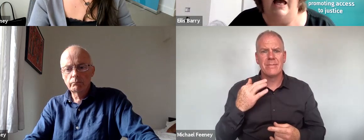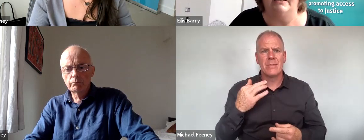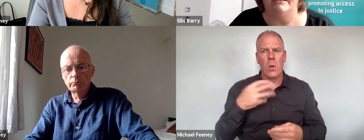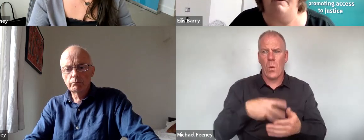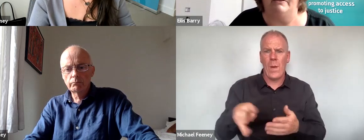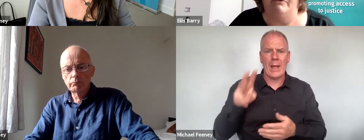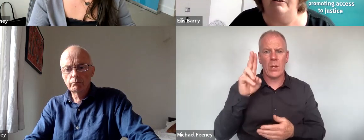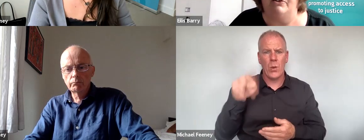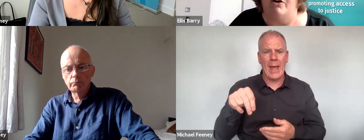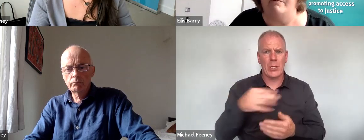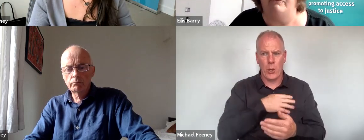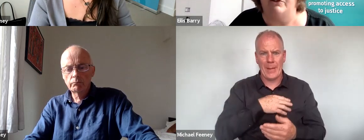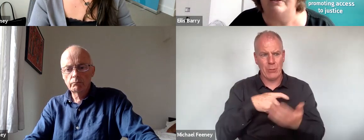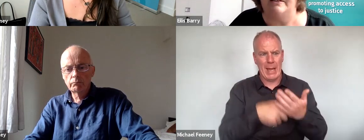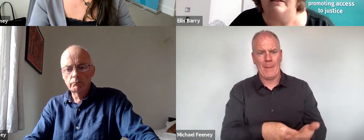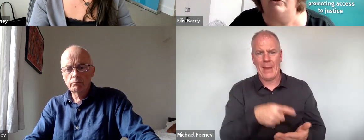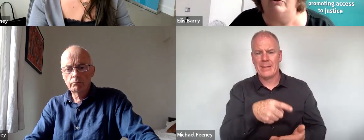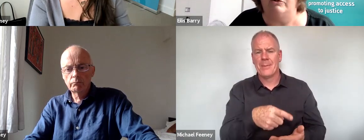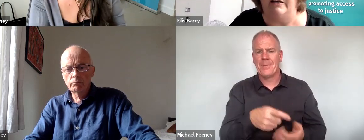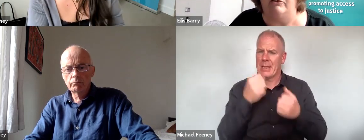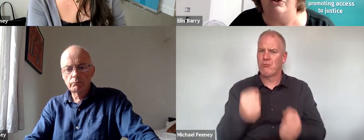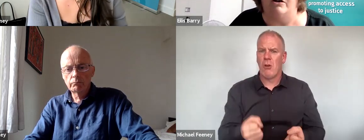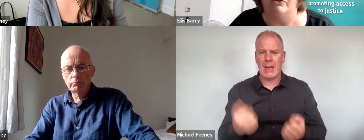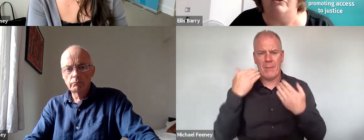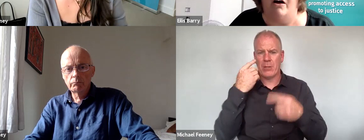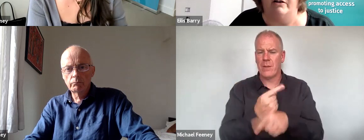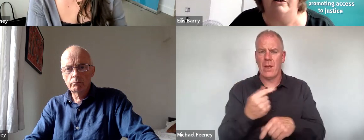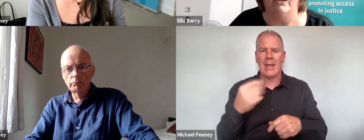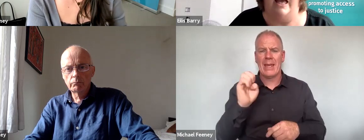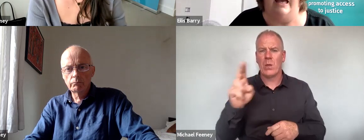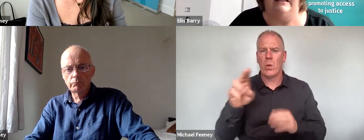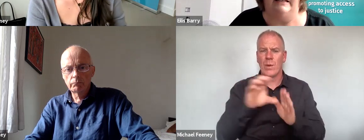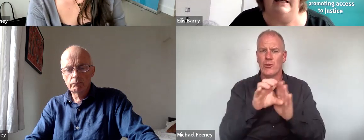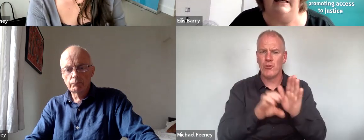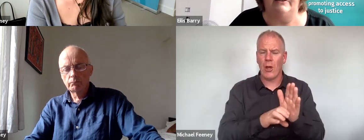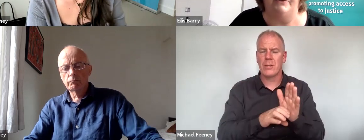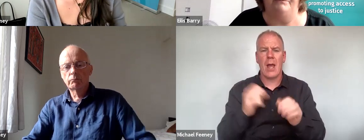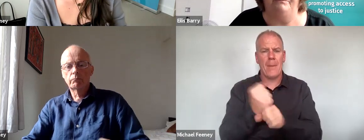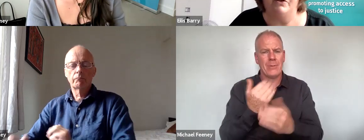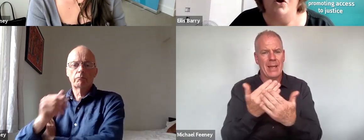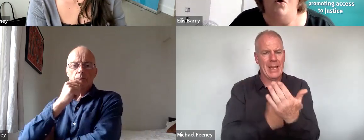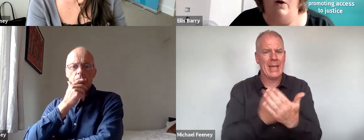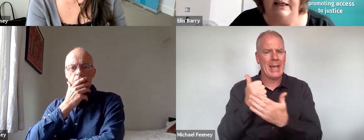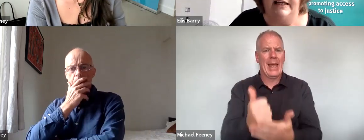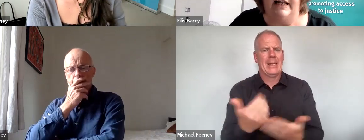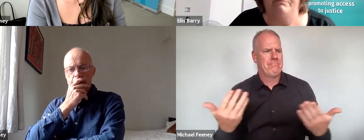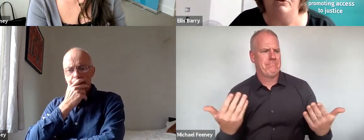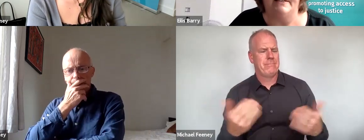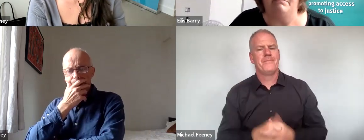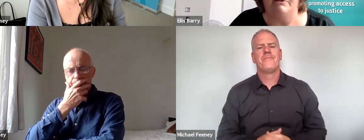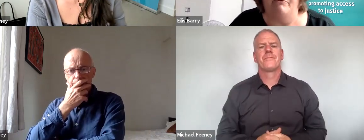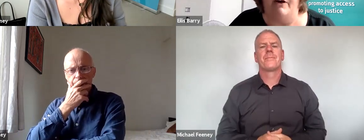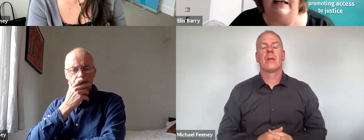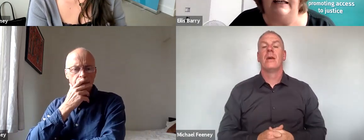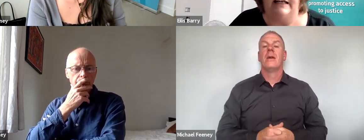and despite the very strong provisions in the EU Charter on legal aid. While the Legal Aid